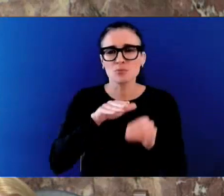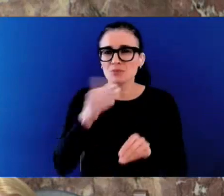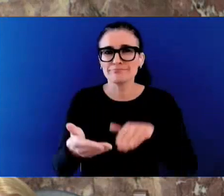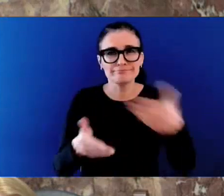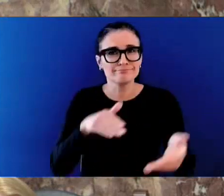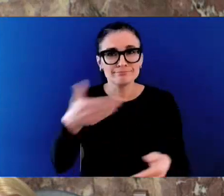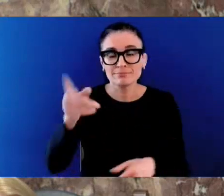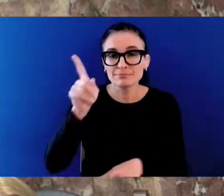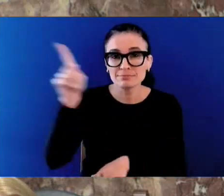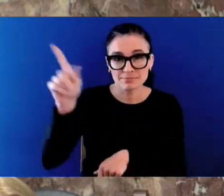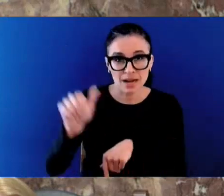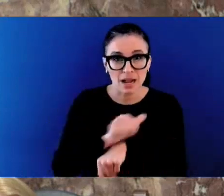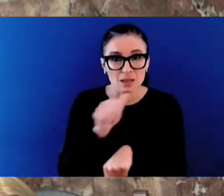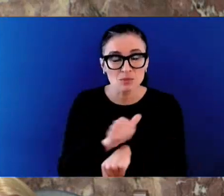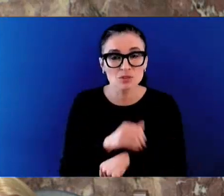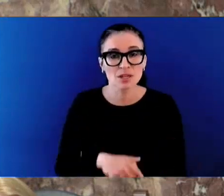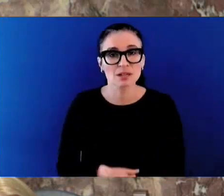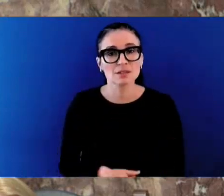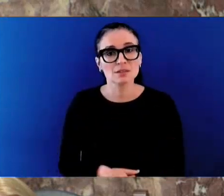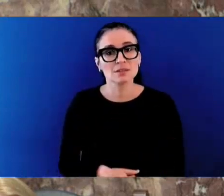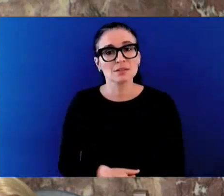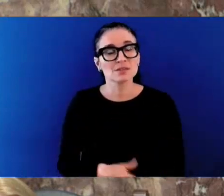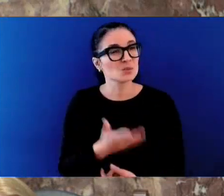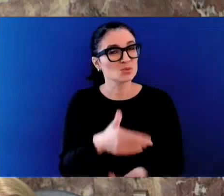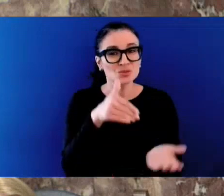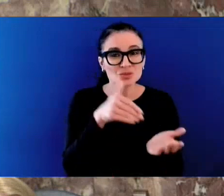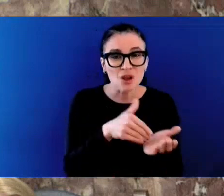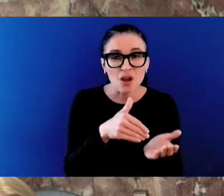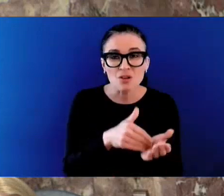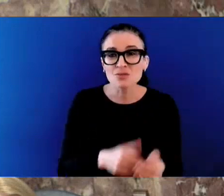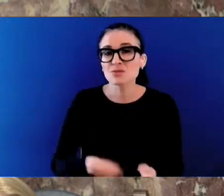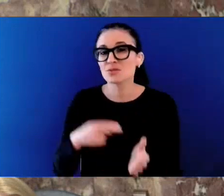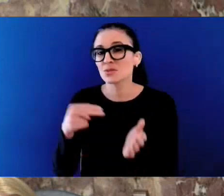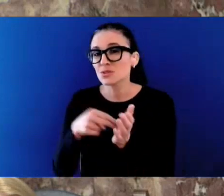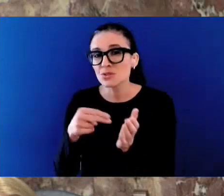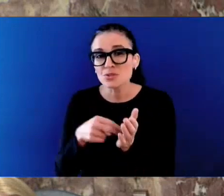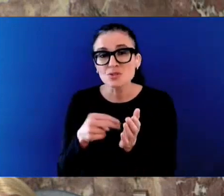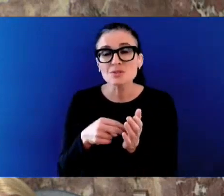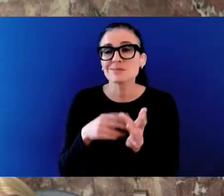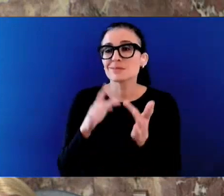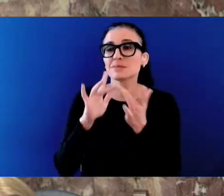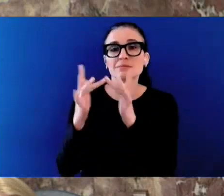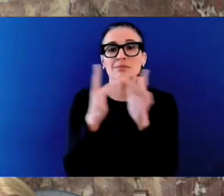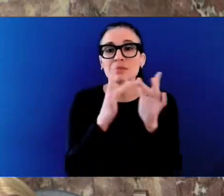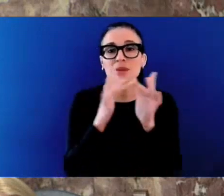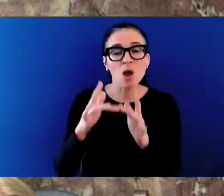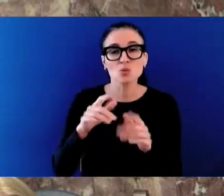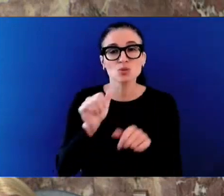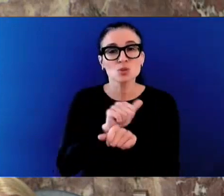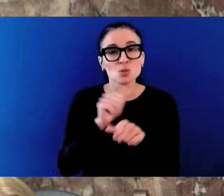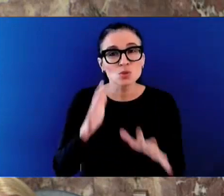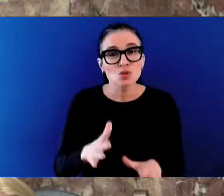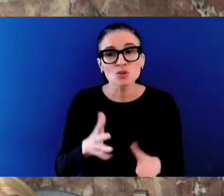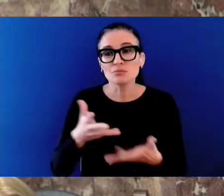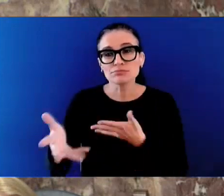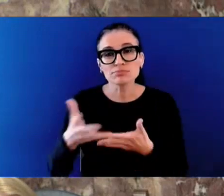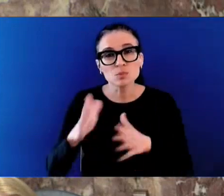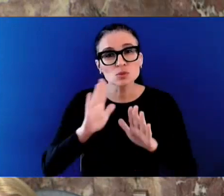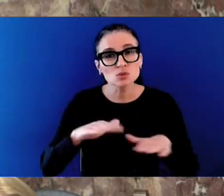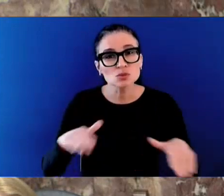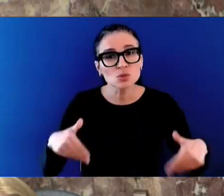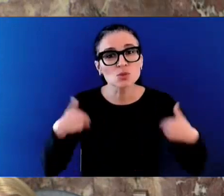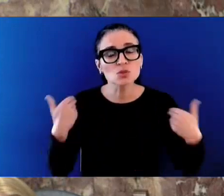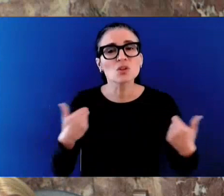lines who are doing this work, who are working with children and youth, are absolutely alive to all of the issues